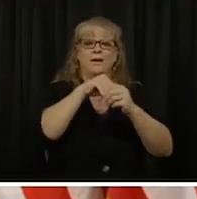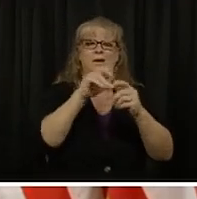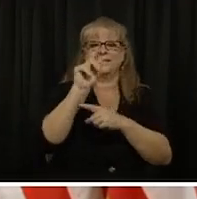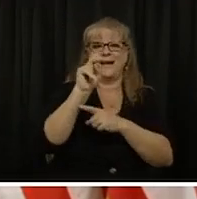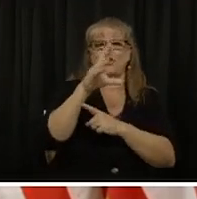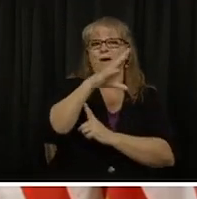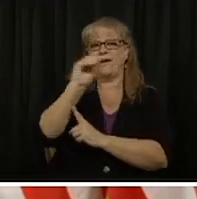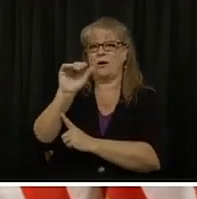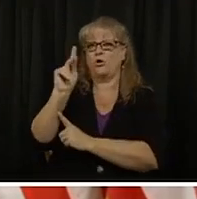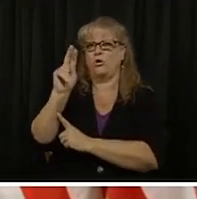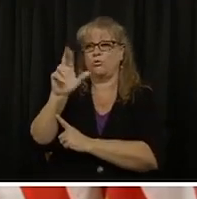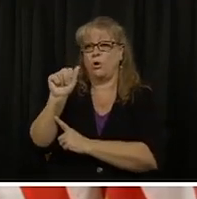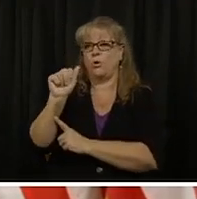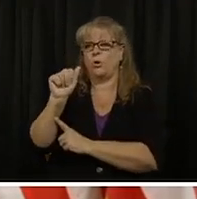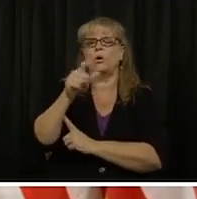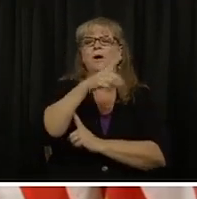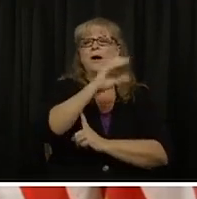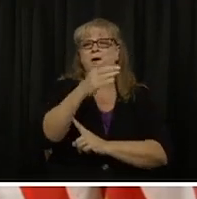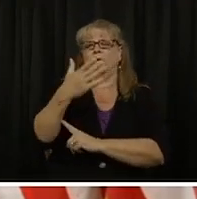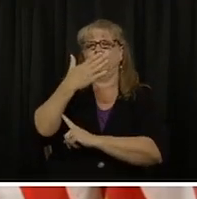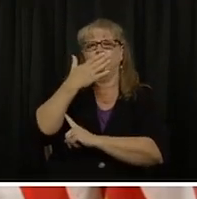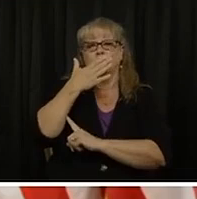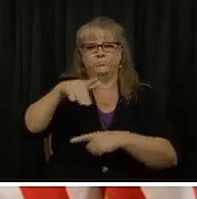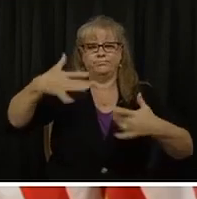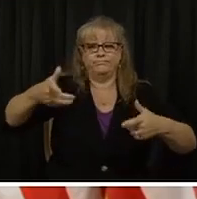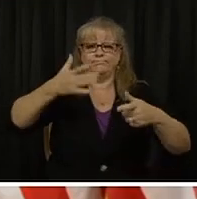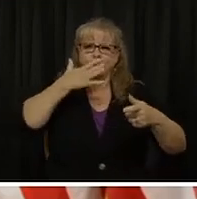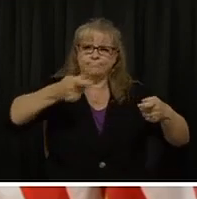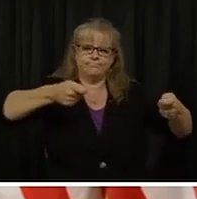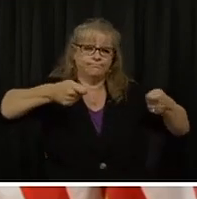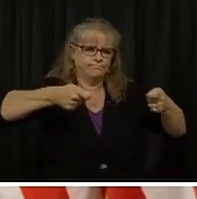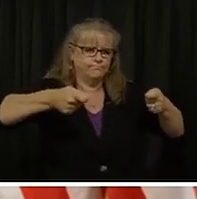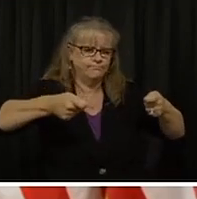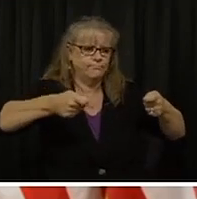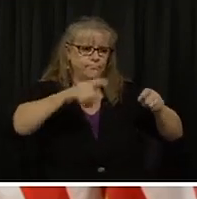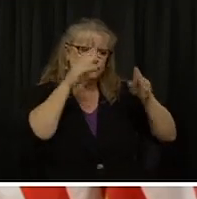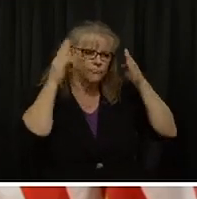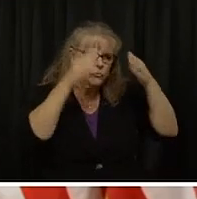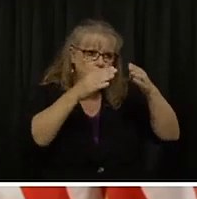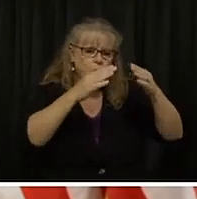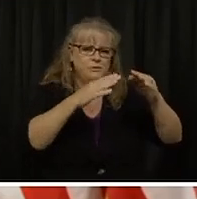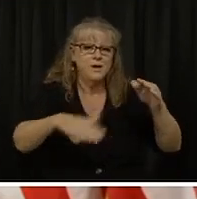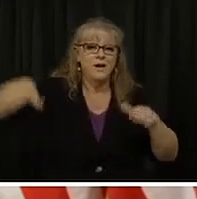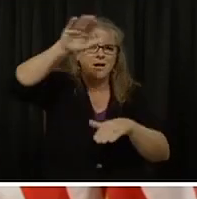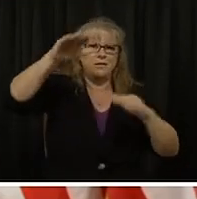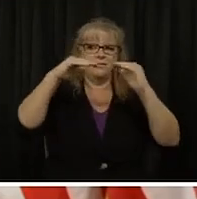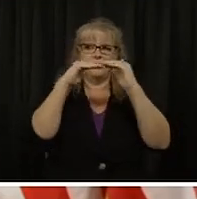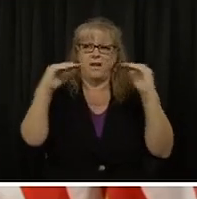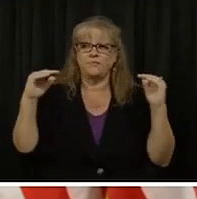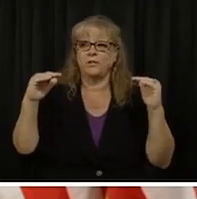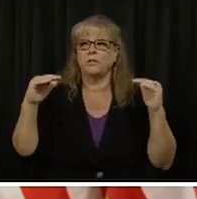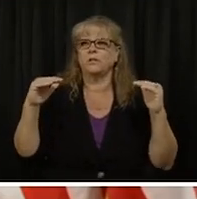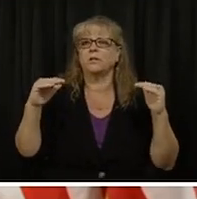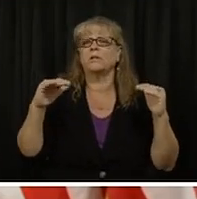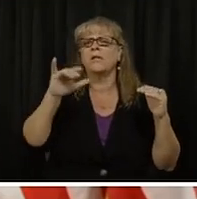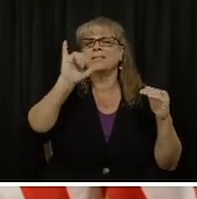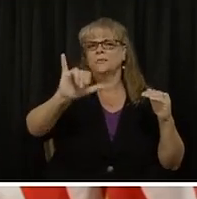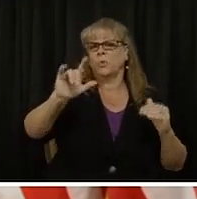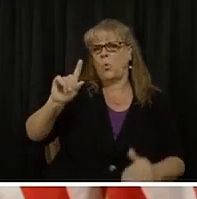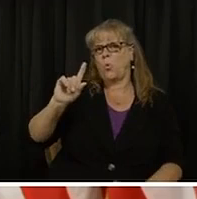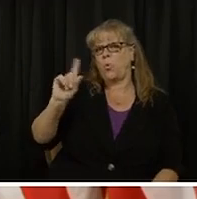level where really the most mixing occurs. People from suburban areas and exurban areas come into cities